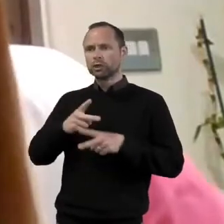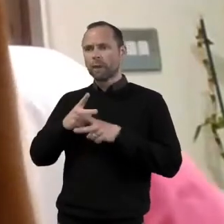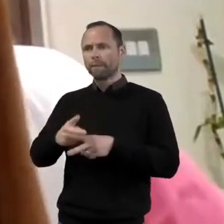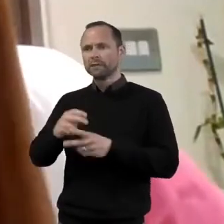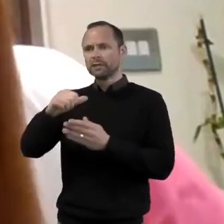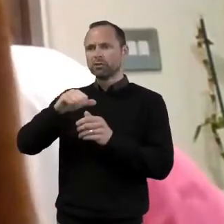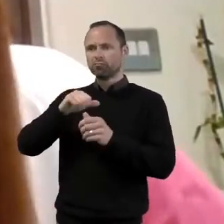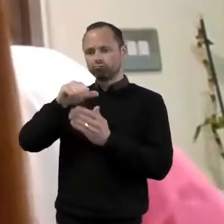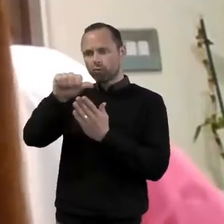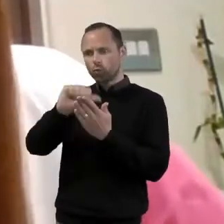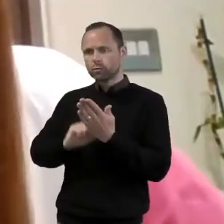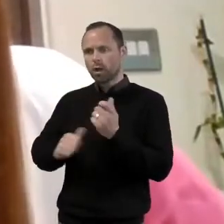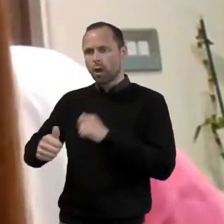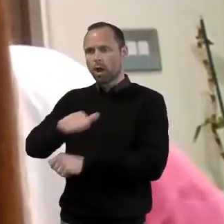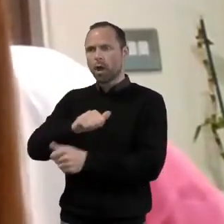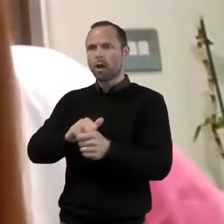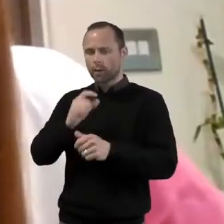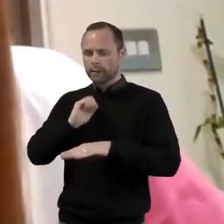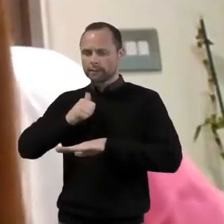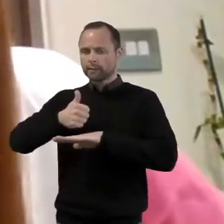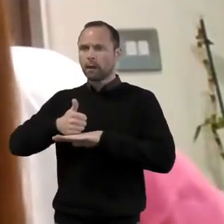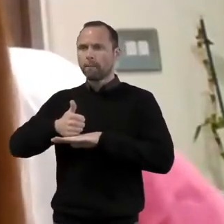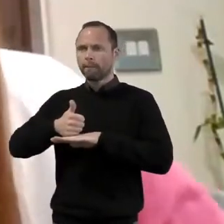between the teachers and the church?